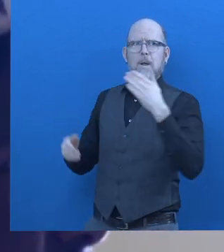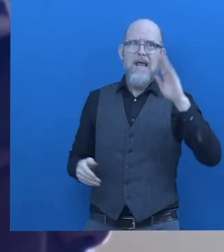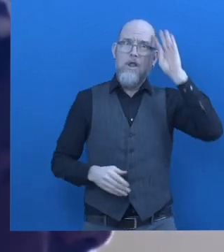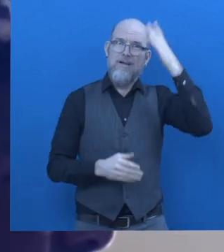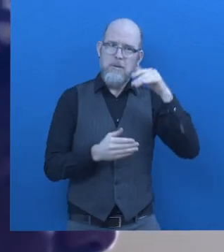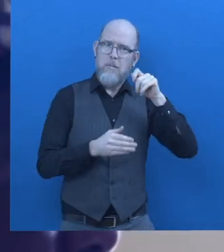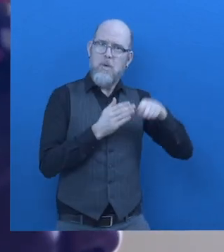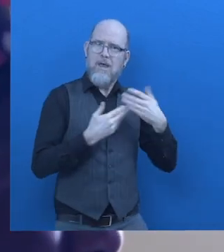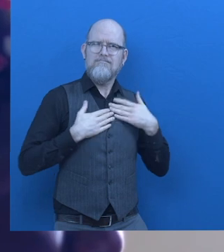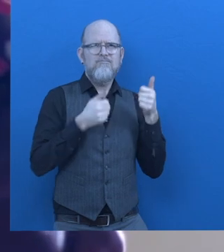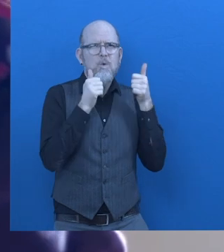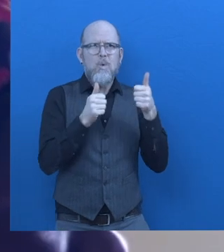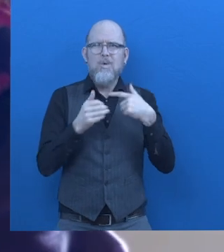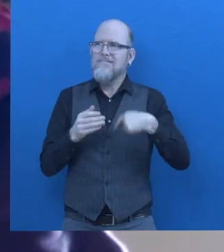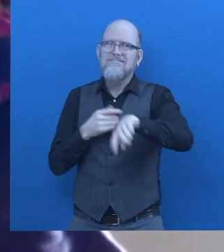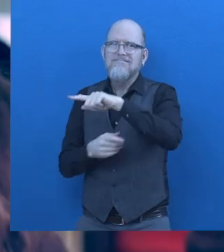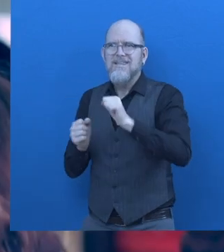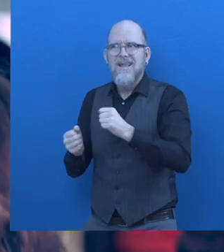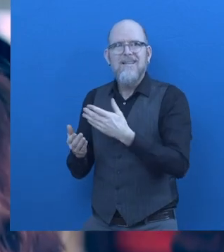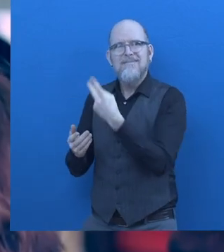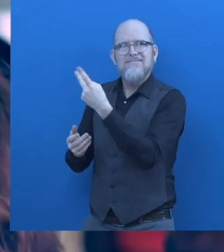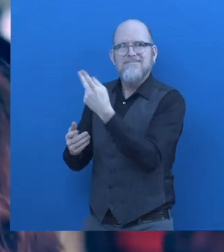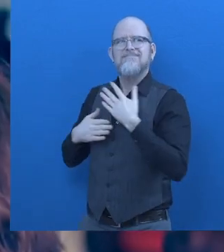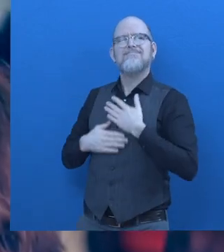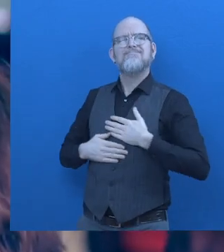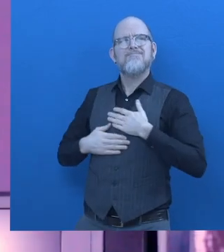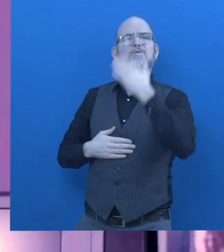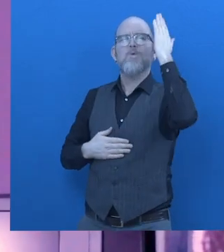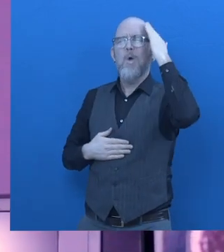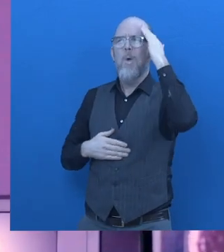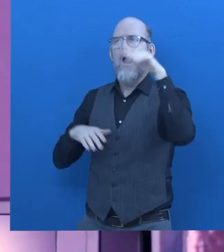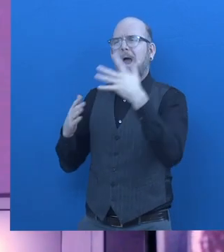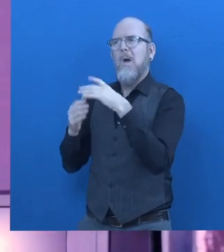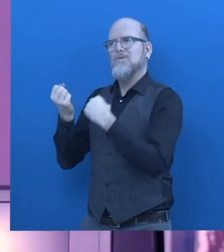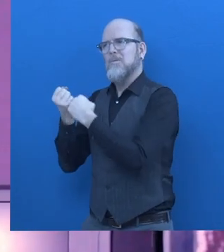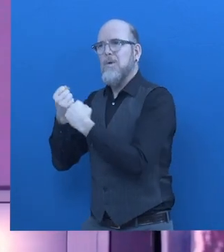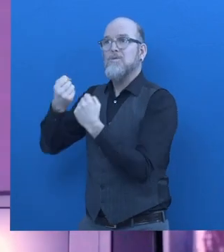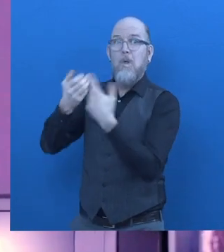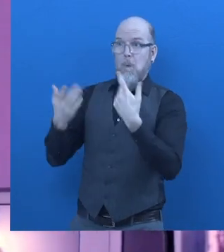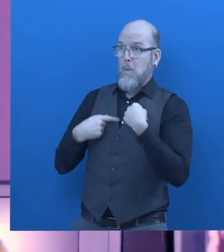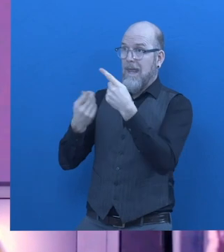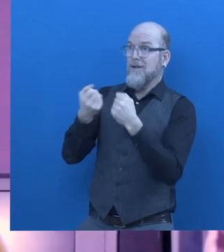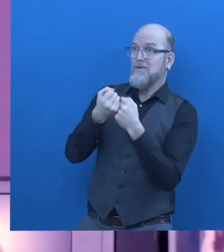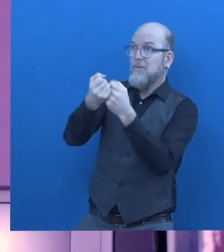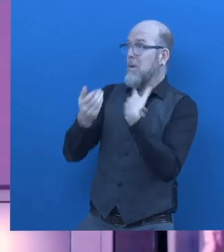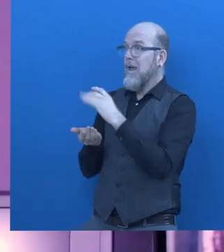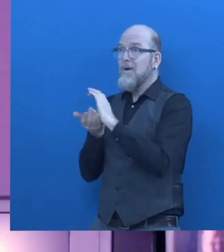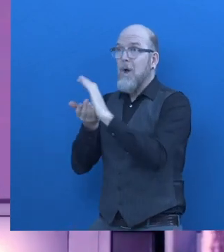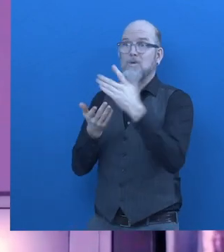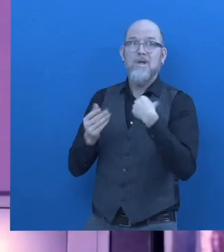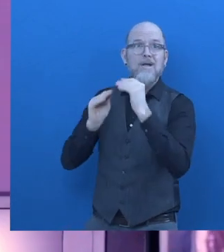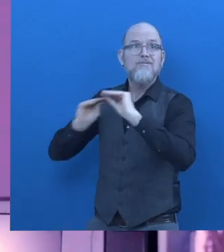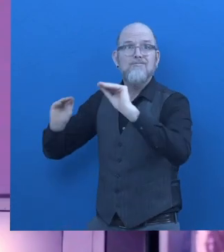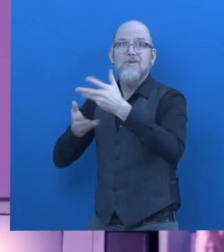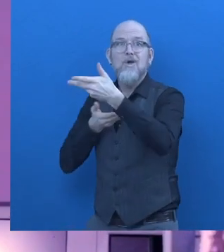finally all the parties knew they were being followed up and they got coaching and counselling at the same time